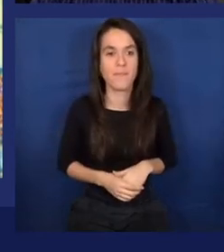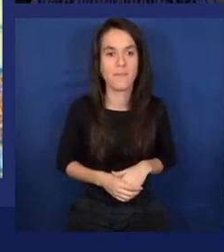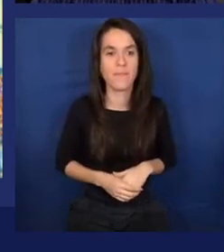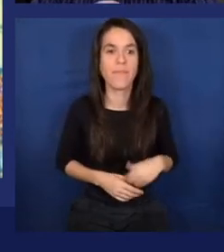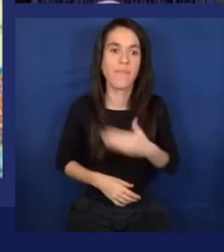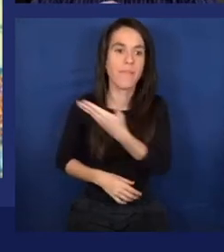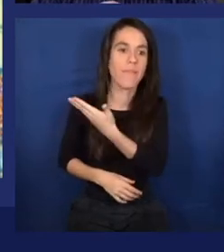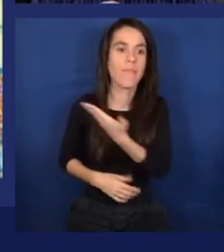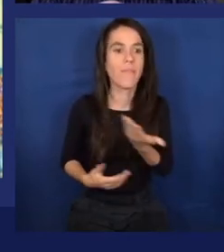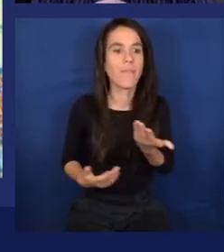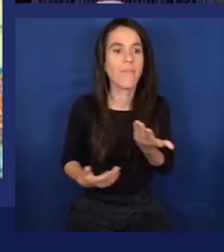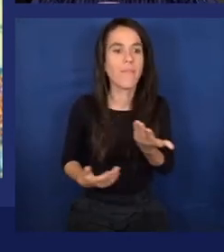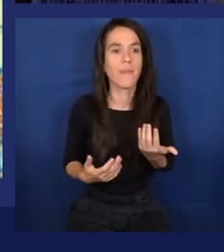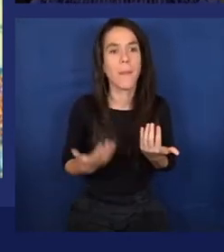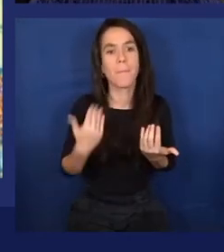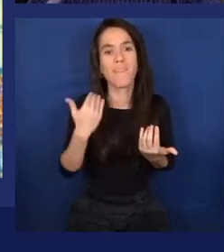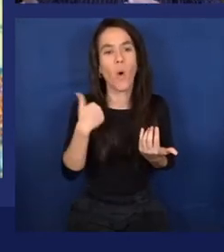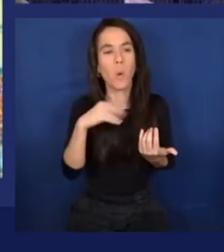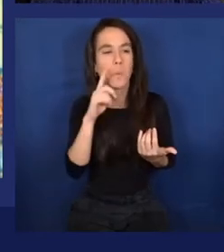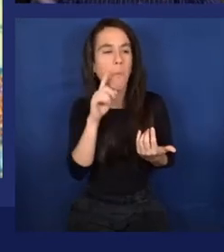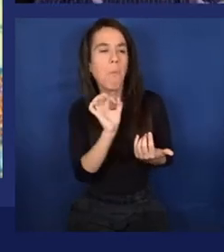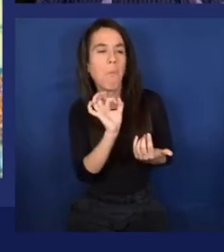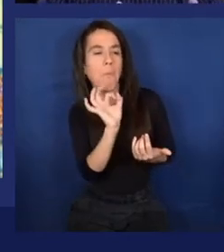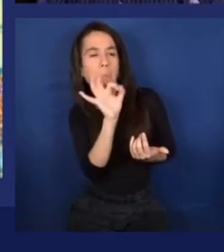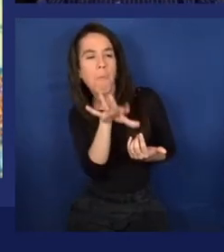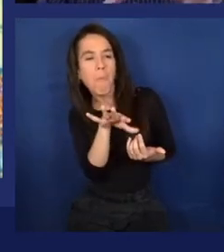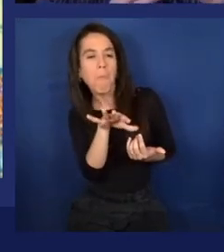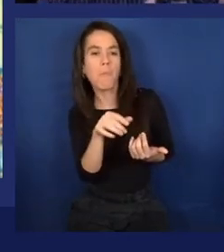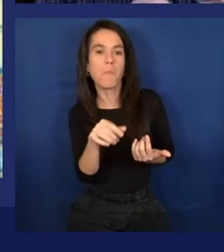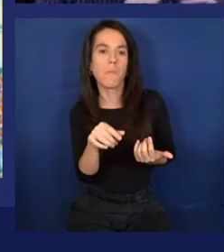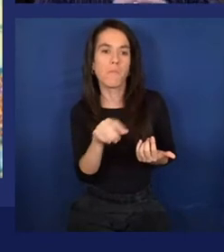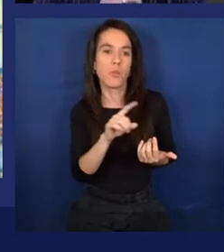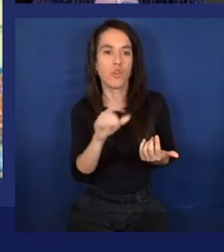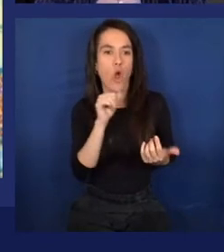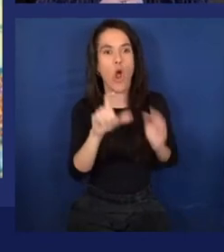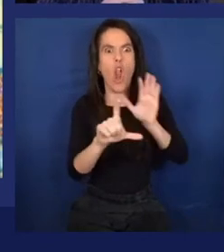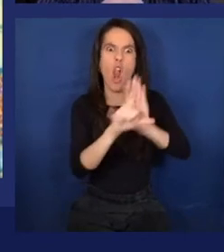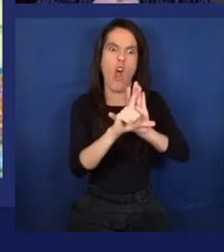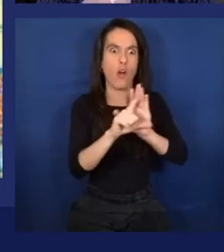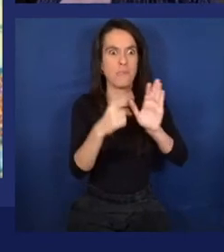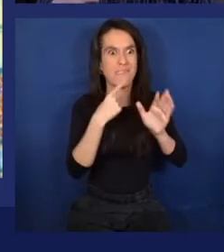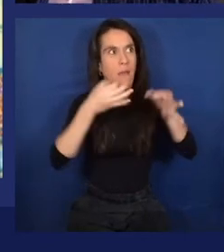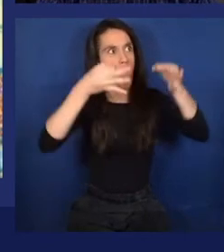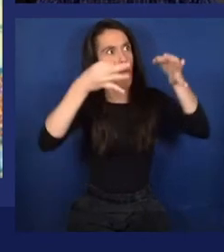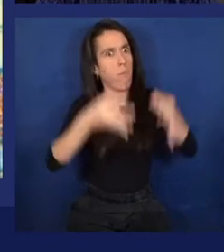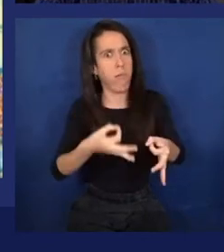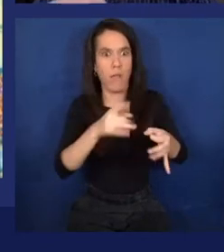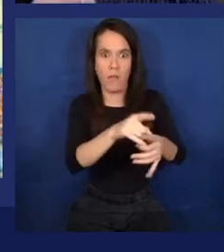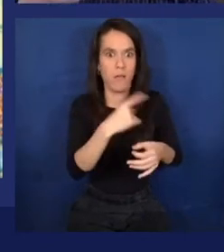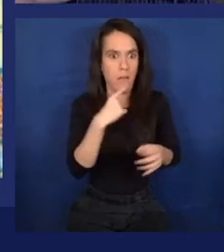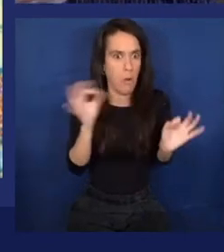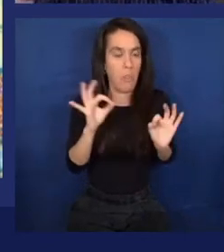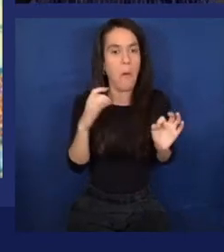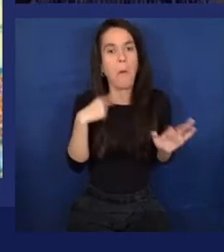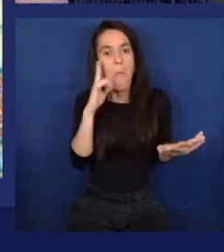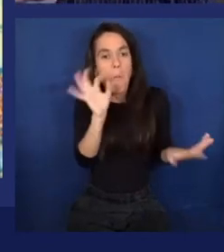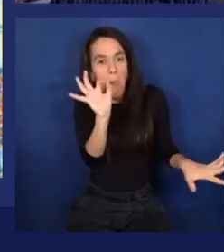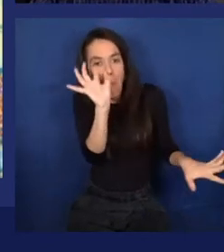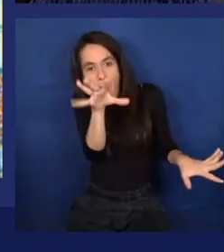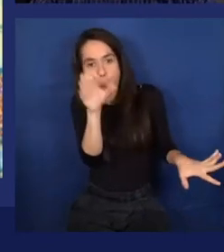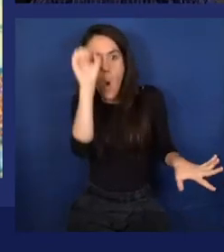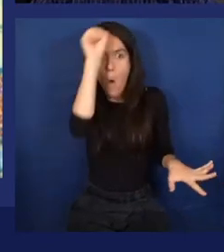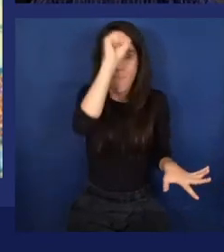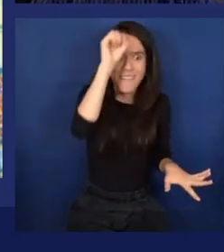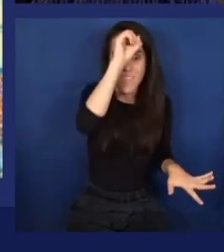law. He called it an observation. He certainly didn't call it Moore's law. Other people called it that. But it was this observation of this doubling